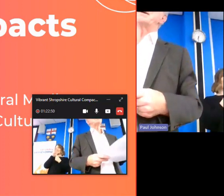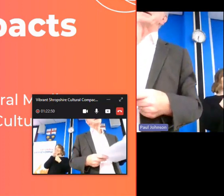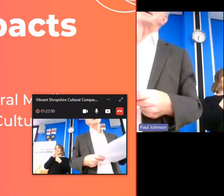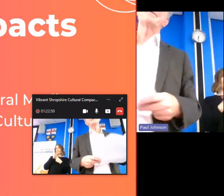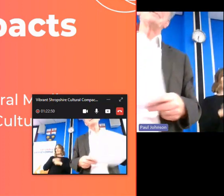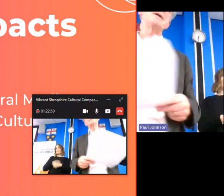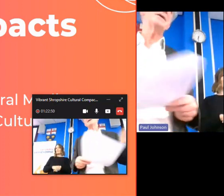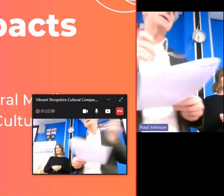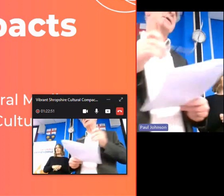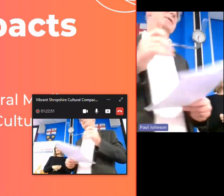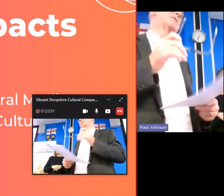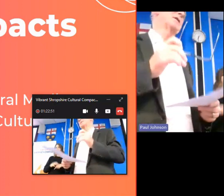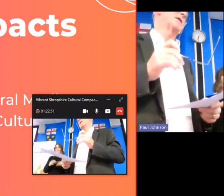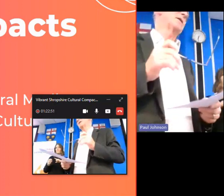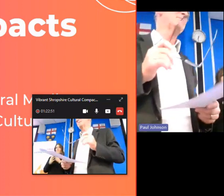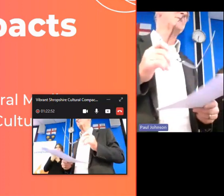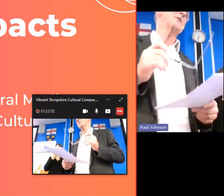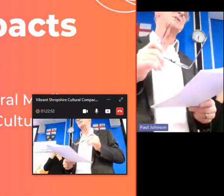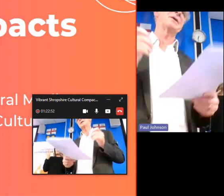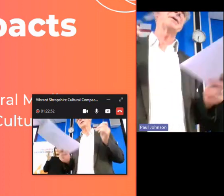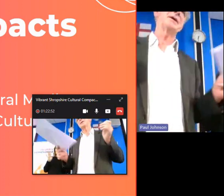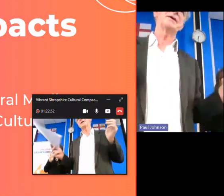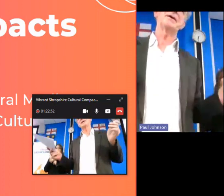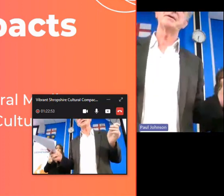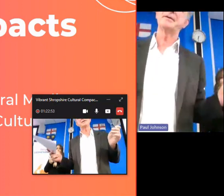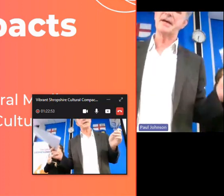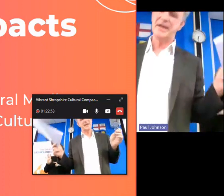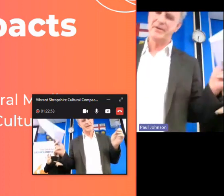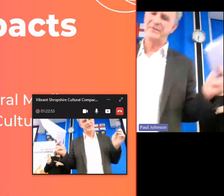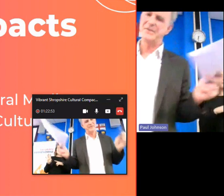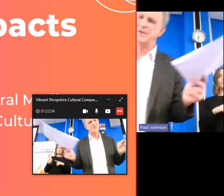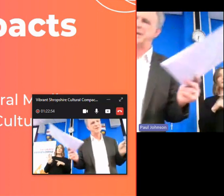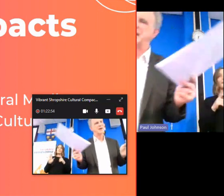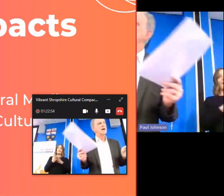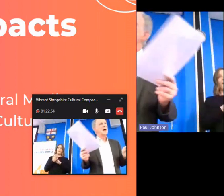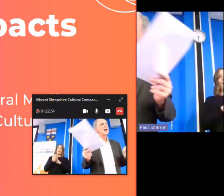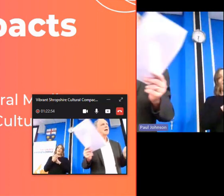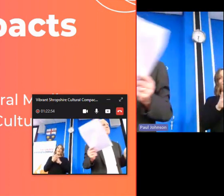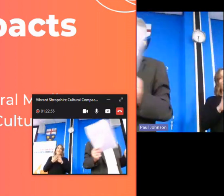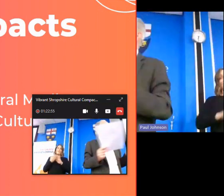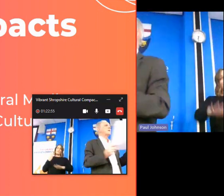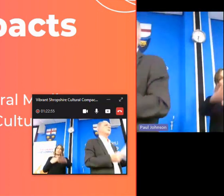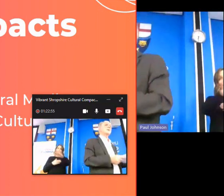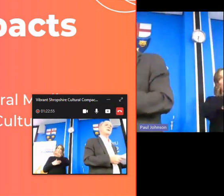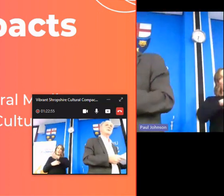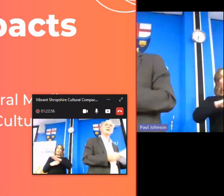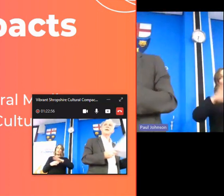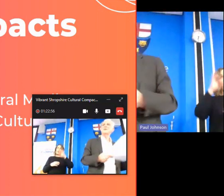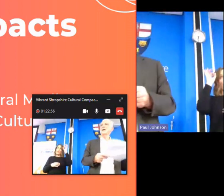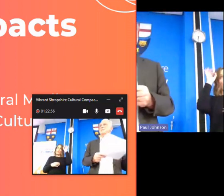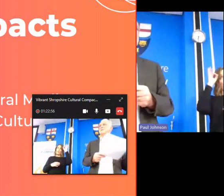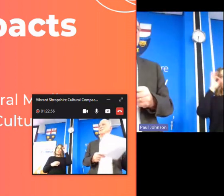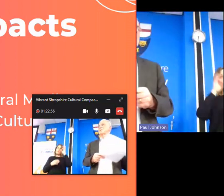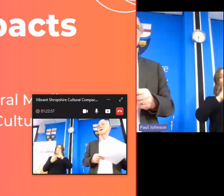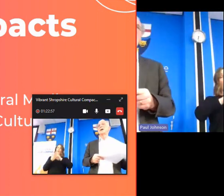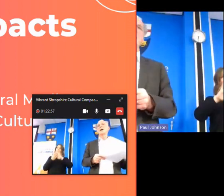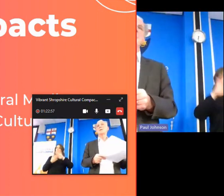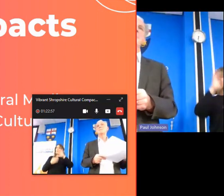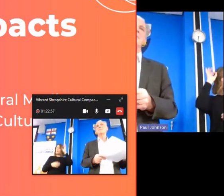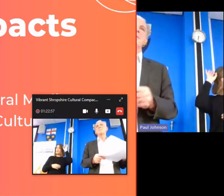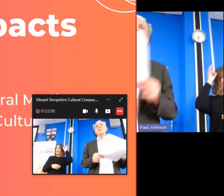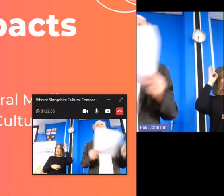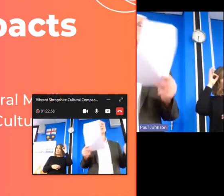the reason being is that for many years um certainly in in herefordshire um the local authority hereford council